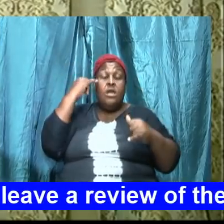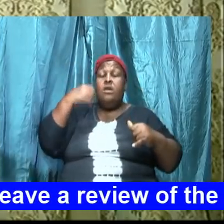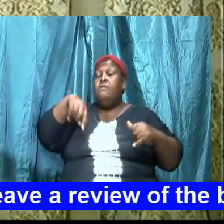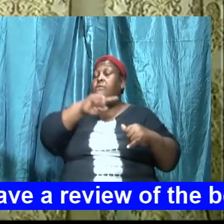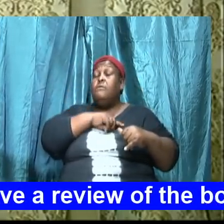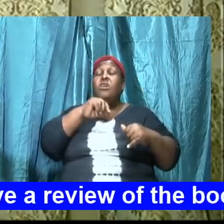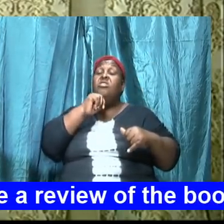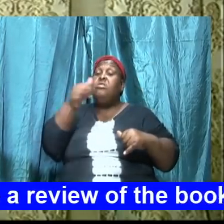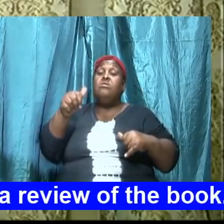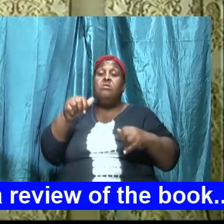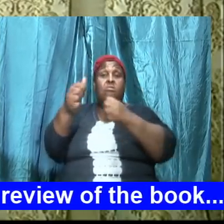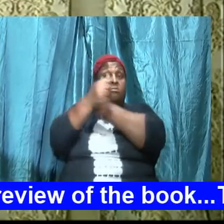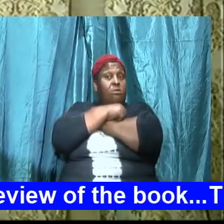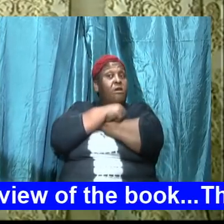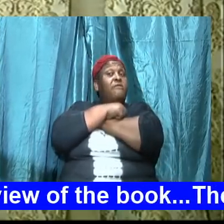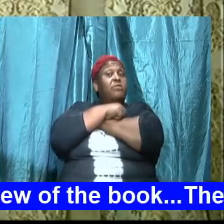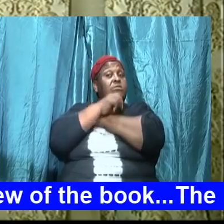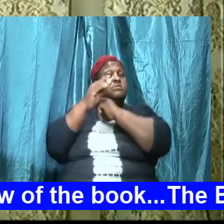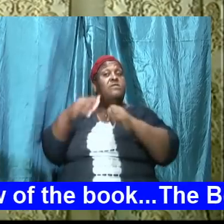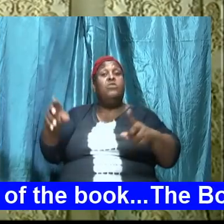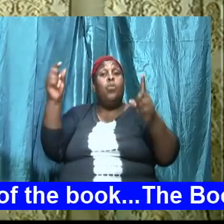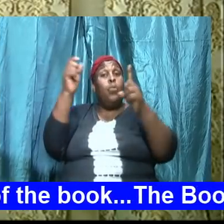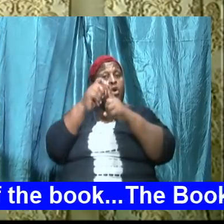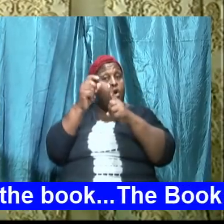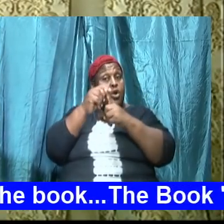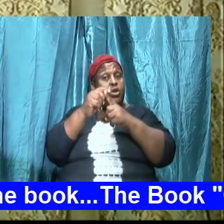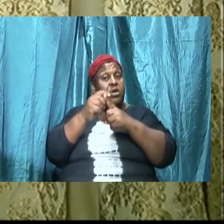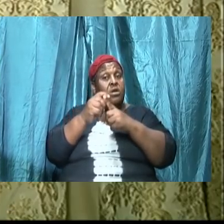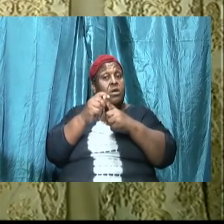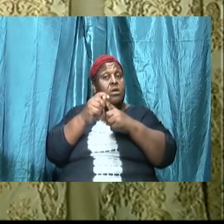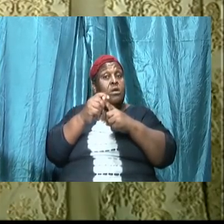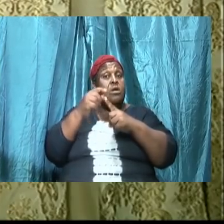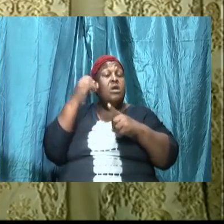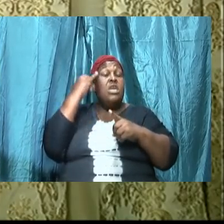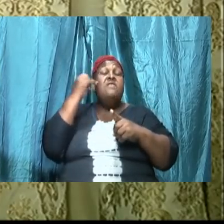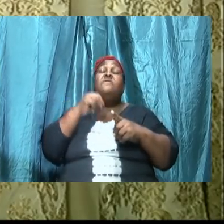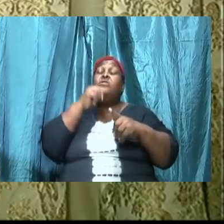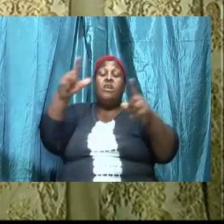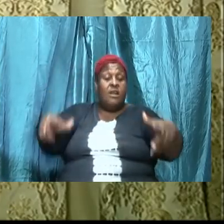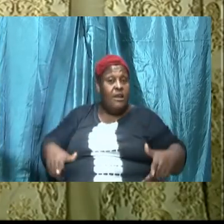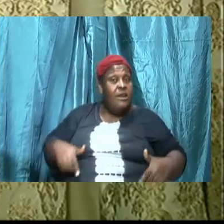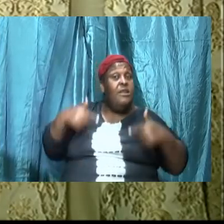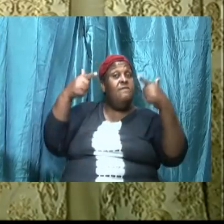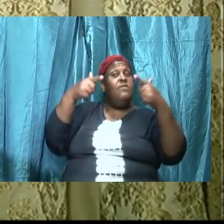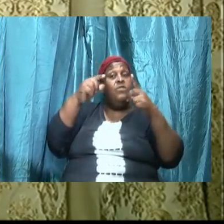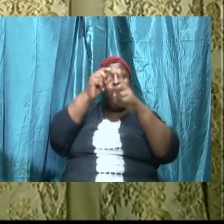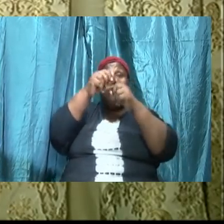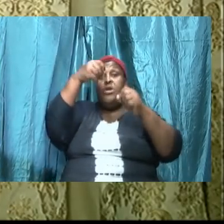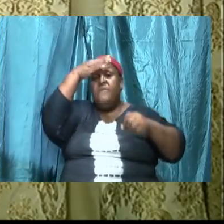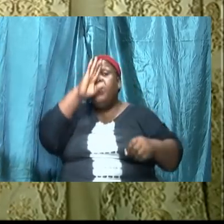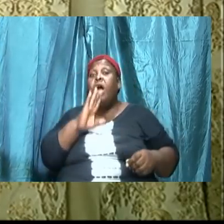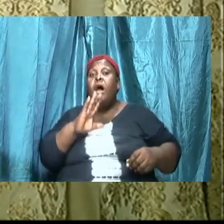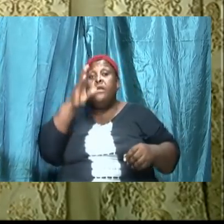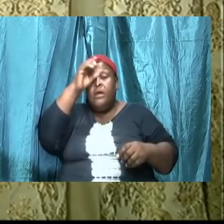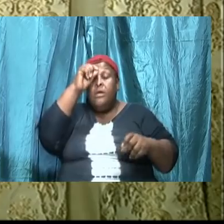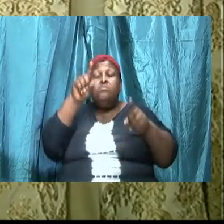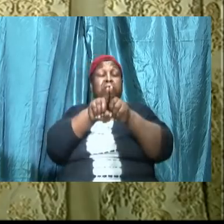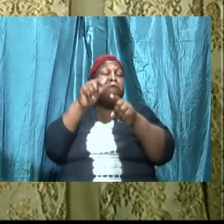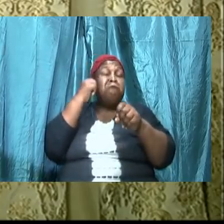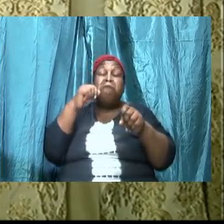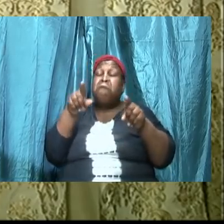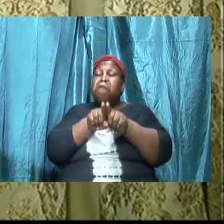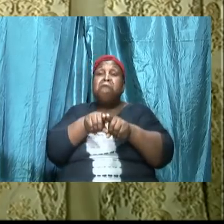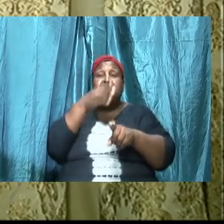and digesters of the word if we are not walking in the word brothers and sisters forget it